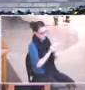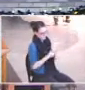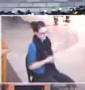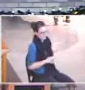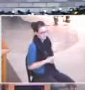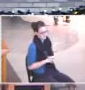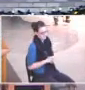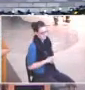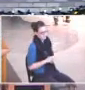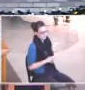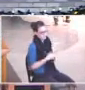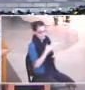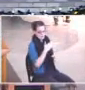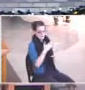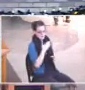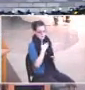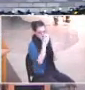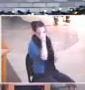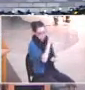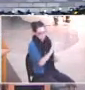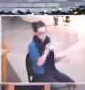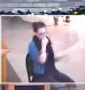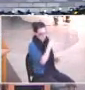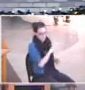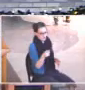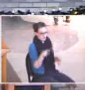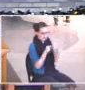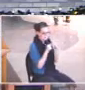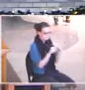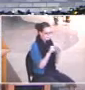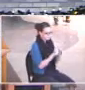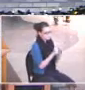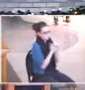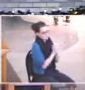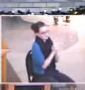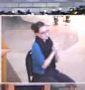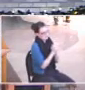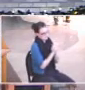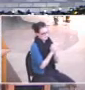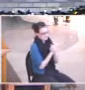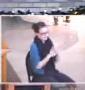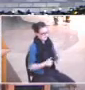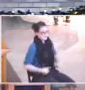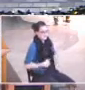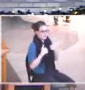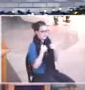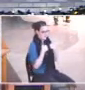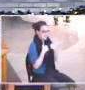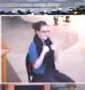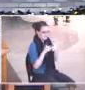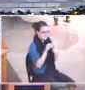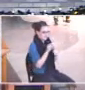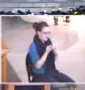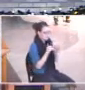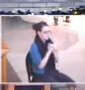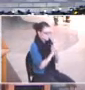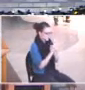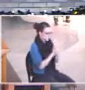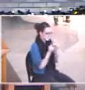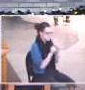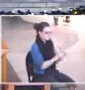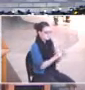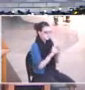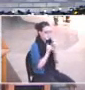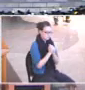That would be my word to you. And keep praying a life of prayer. Prayer, pray